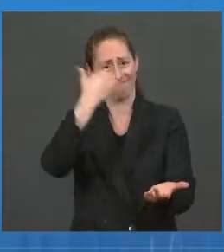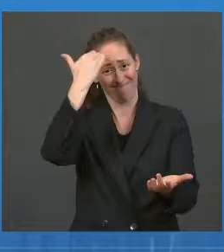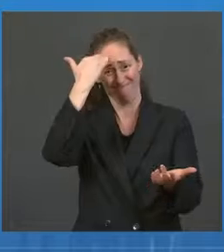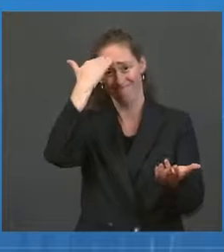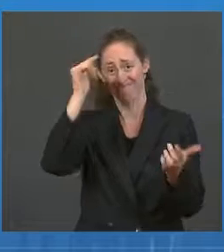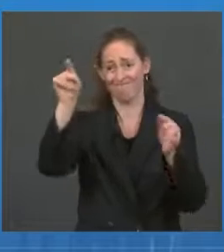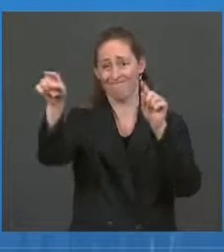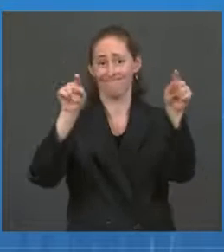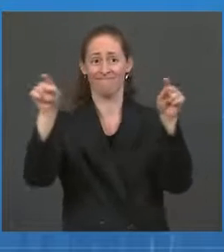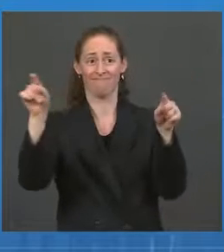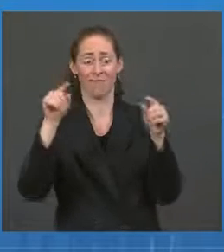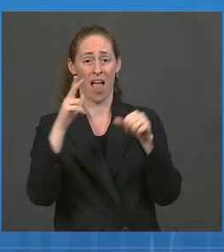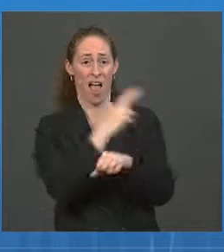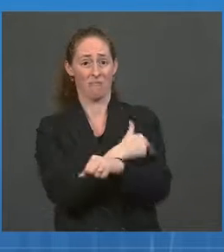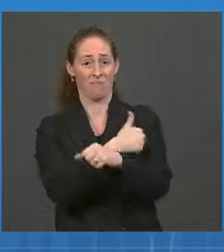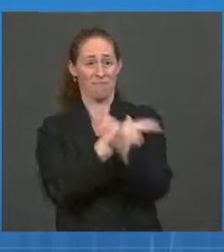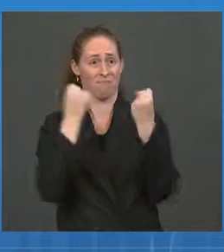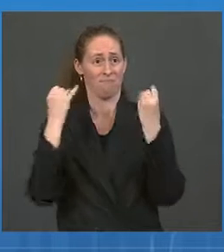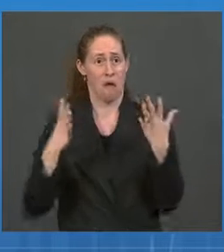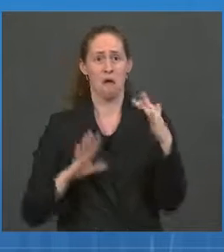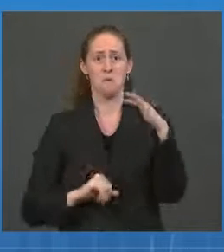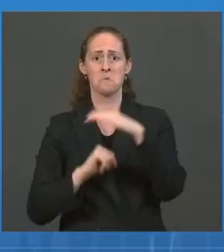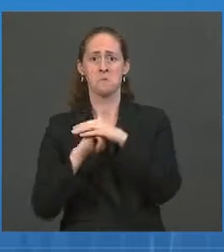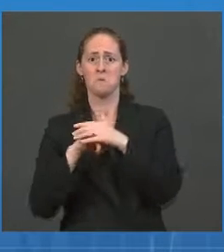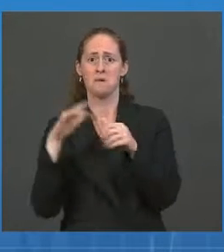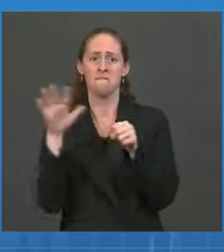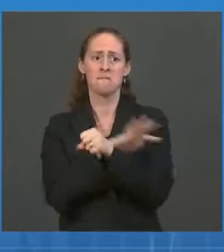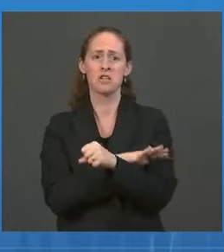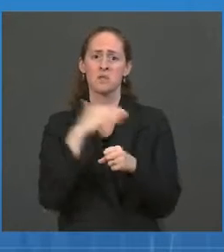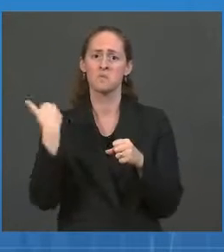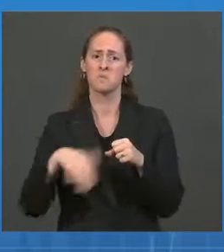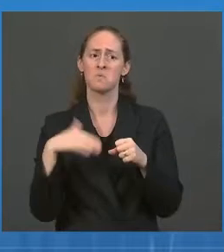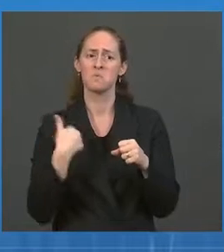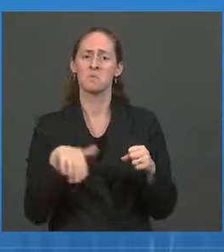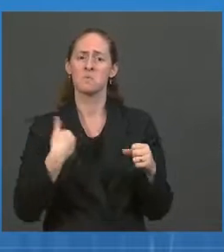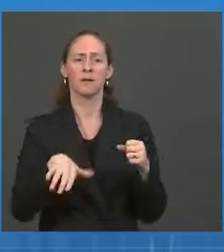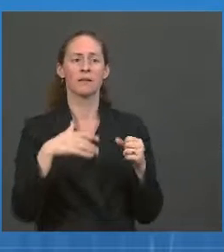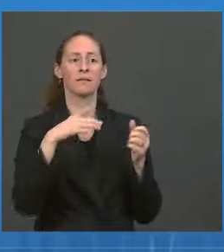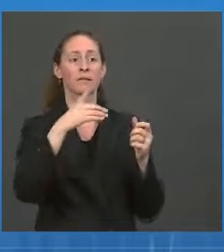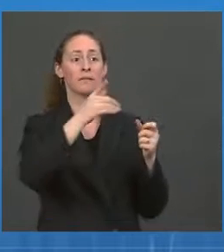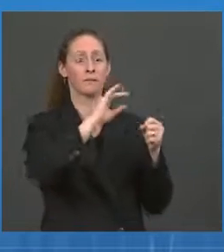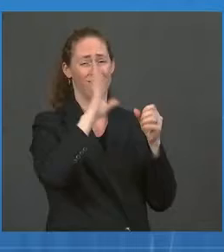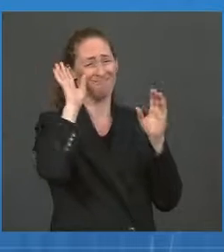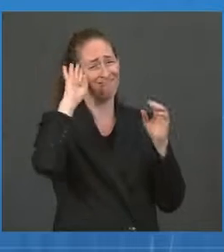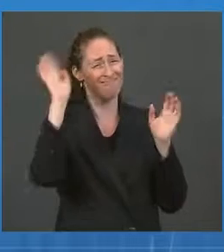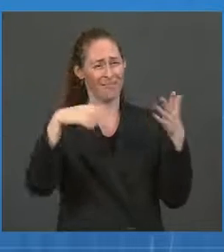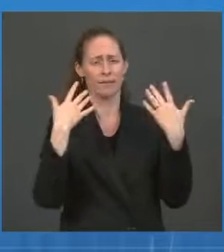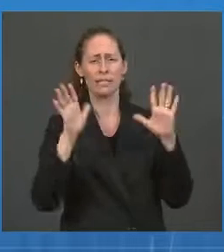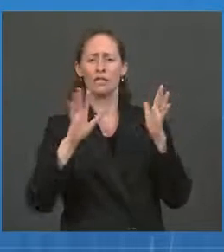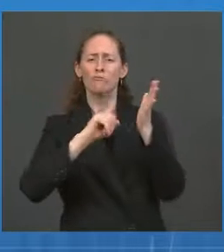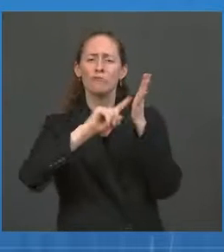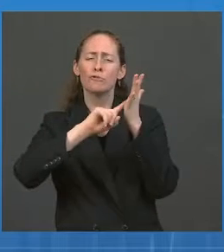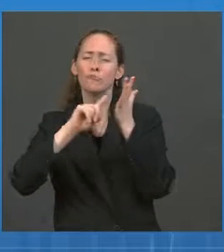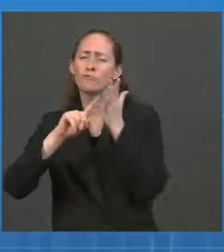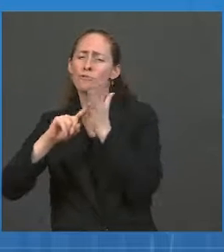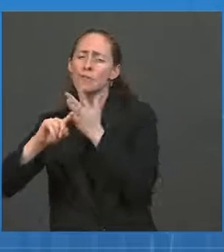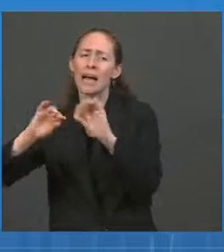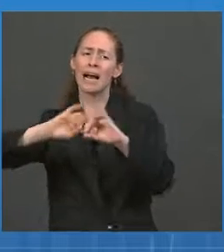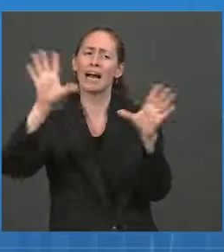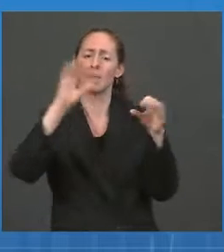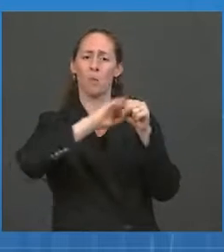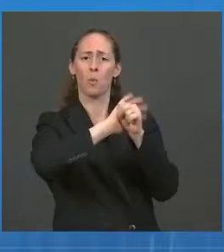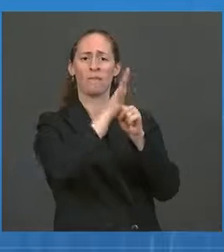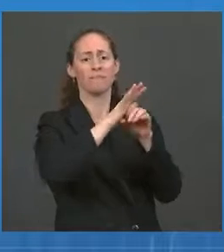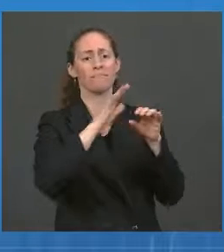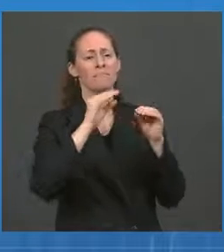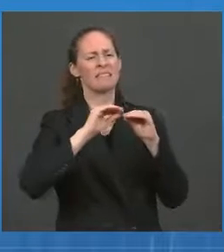clinics. In the context of COVID, multiple studies have shown that there have been substantial increases in healthcare-associated